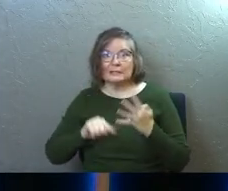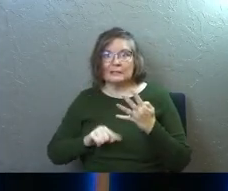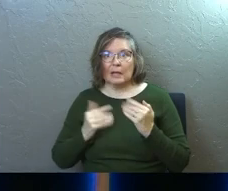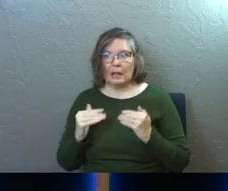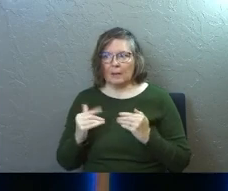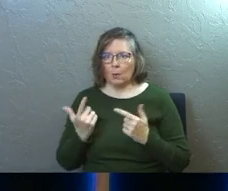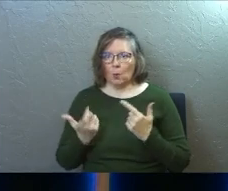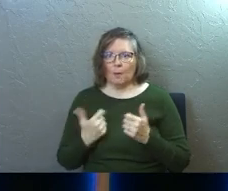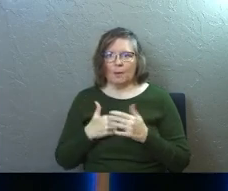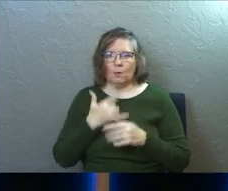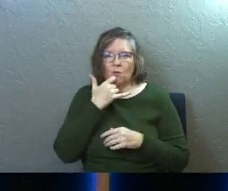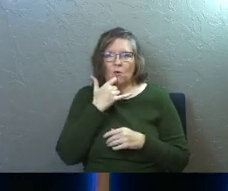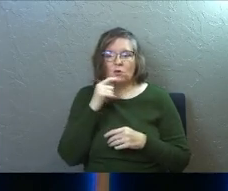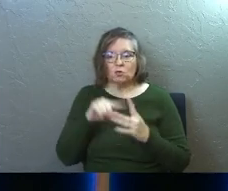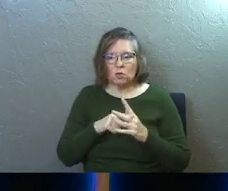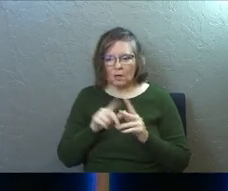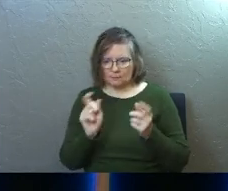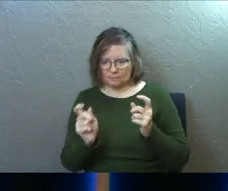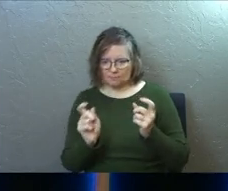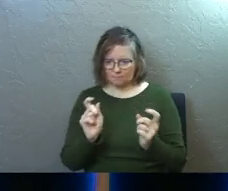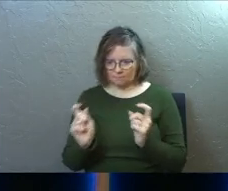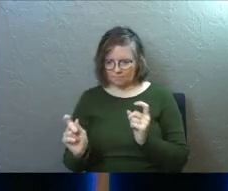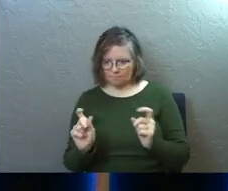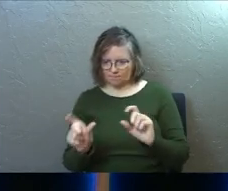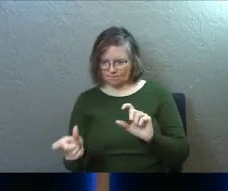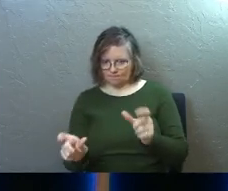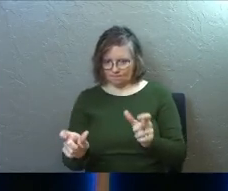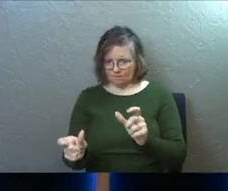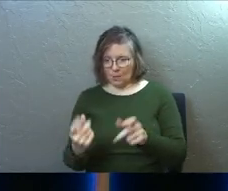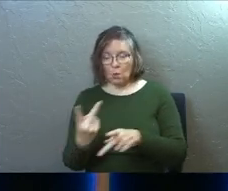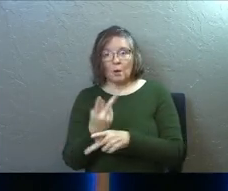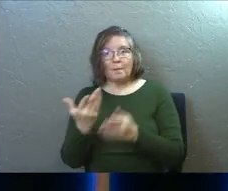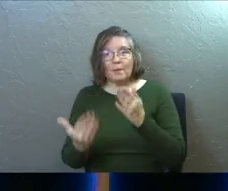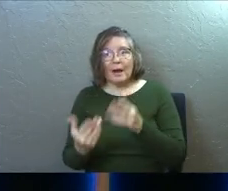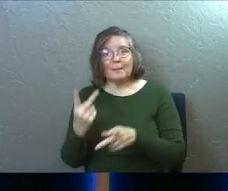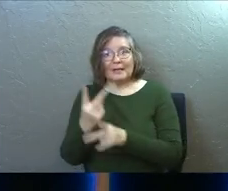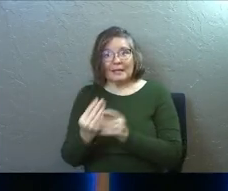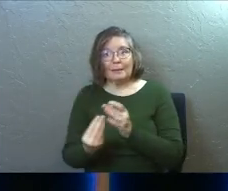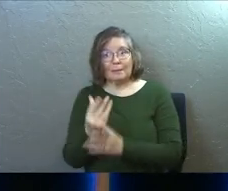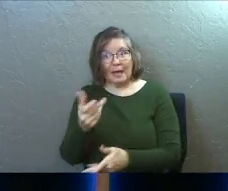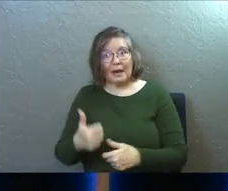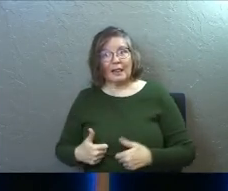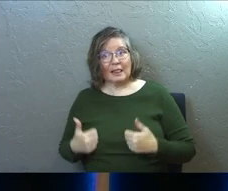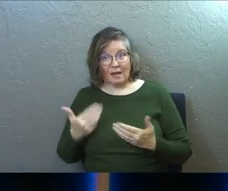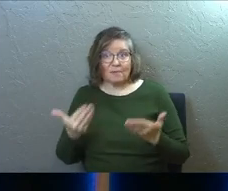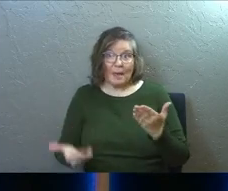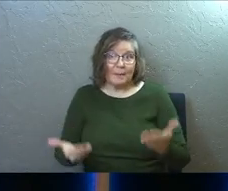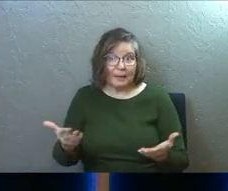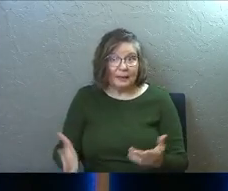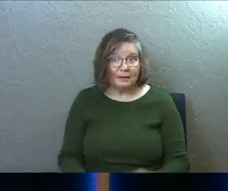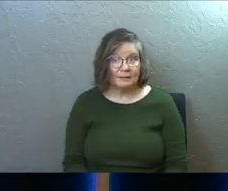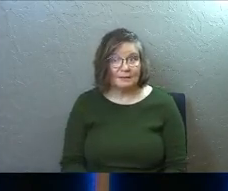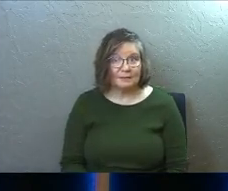so many things that could be wrong. You start tweaking those dials. You could probably keep a plant alive, maybe.